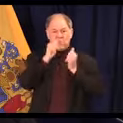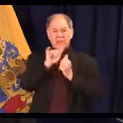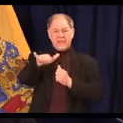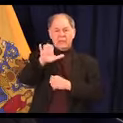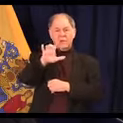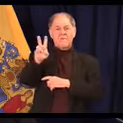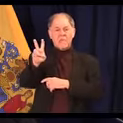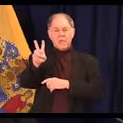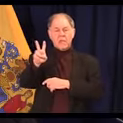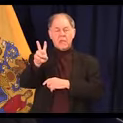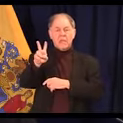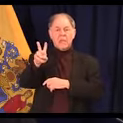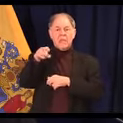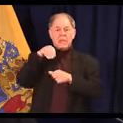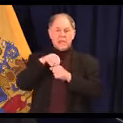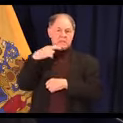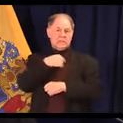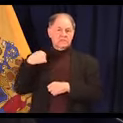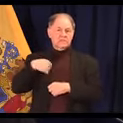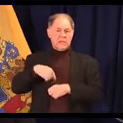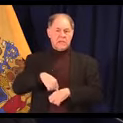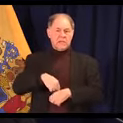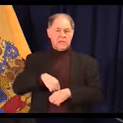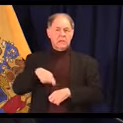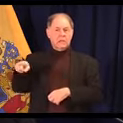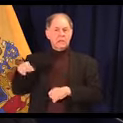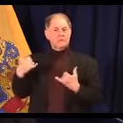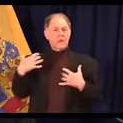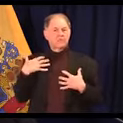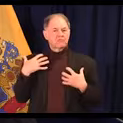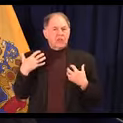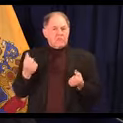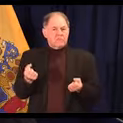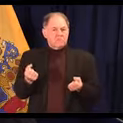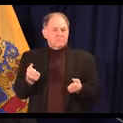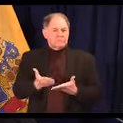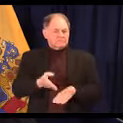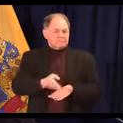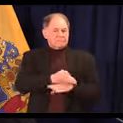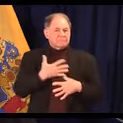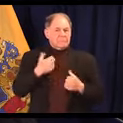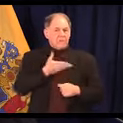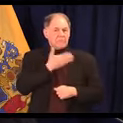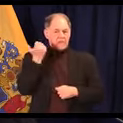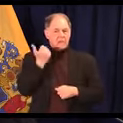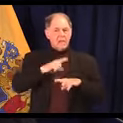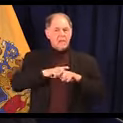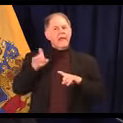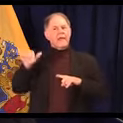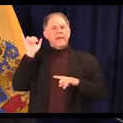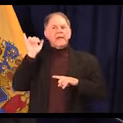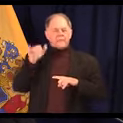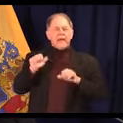-19 in mainland China have recovered from it. But these mitigation interventions can